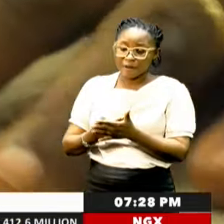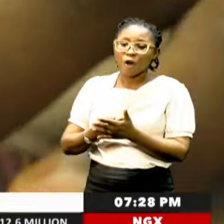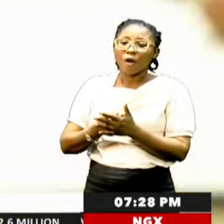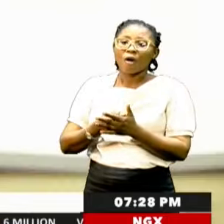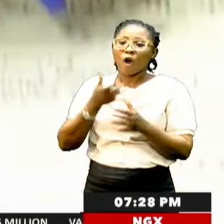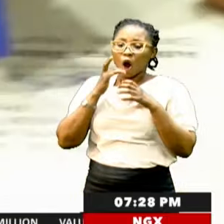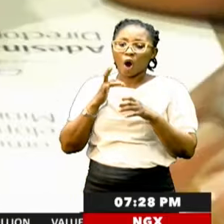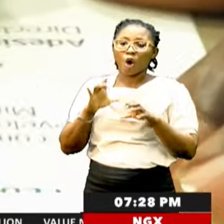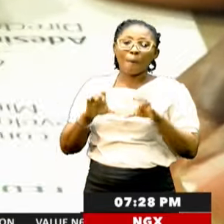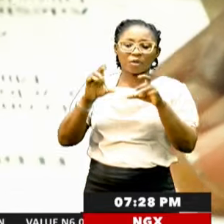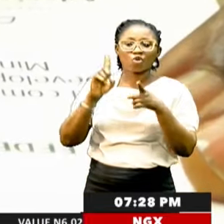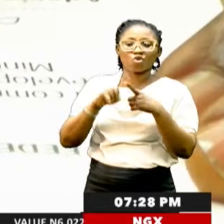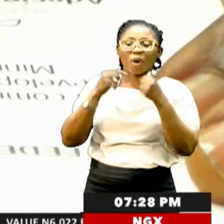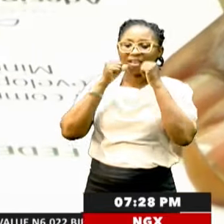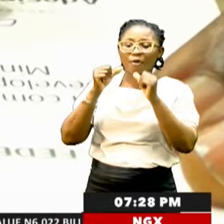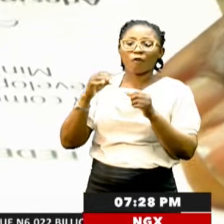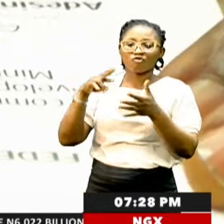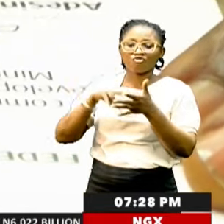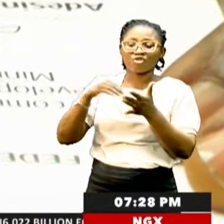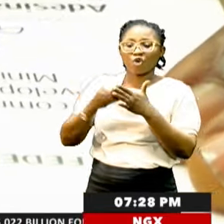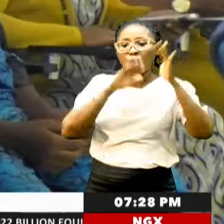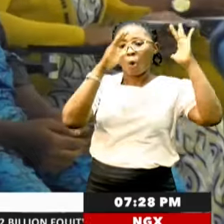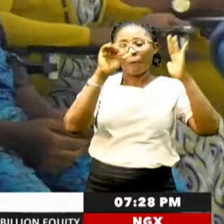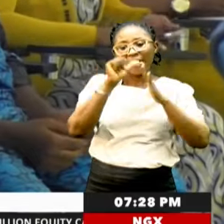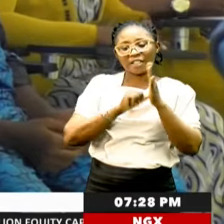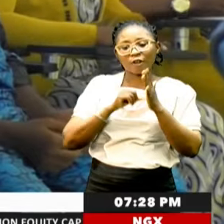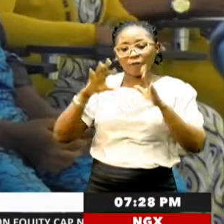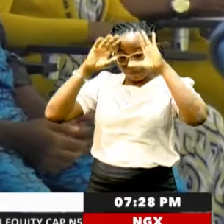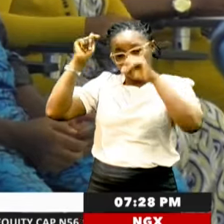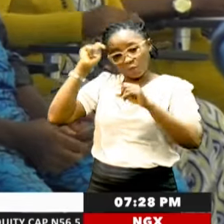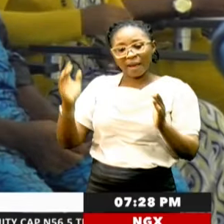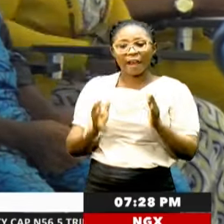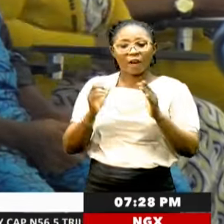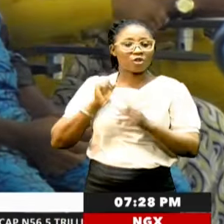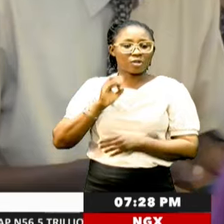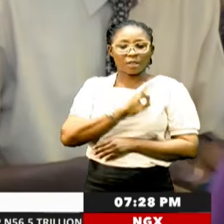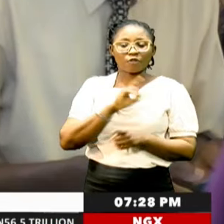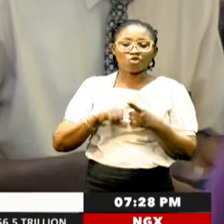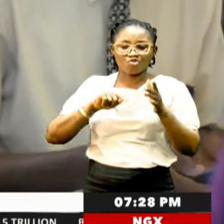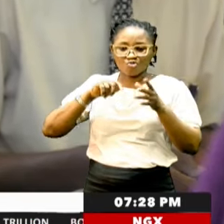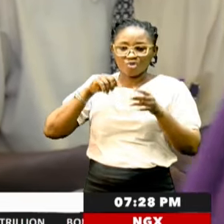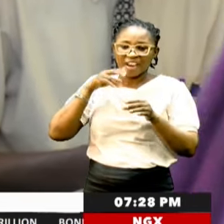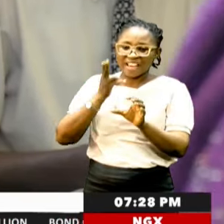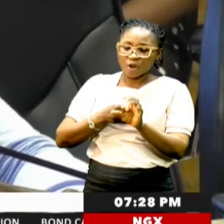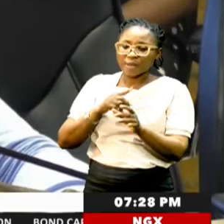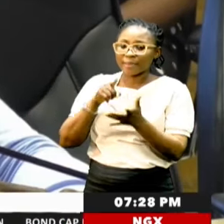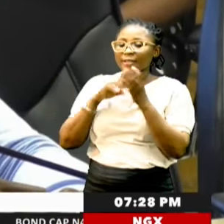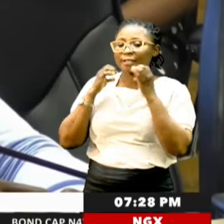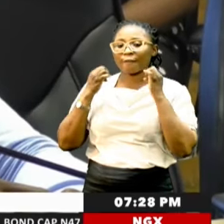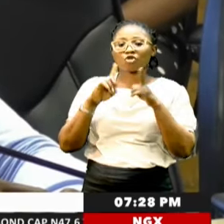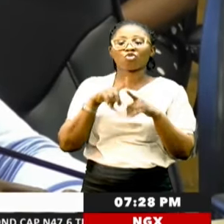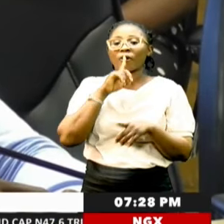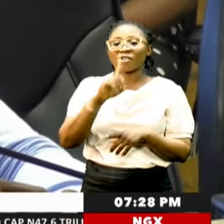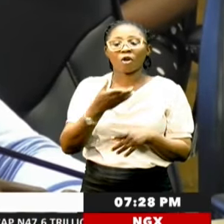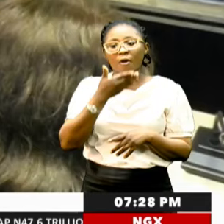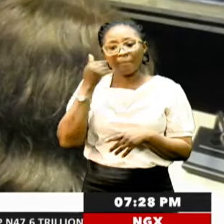the realization of the renewed hope agenda of President Tinibu while urging the staff to key into efforts to ensure